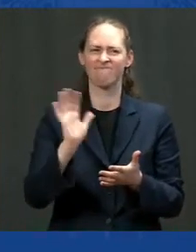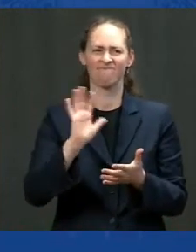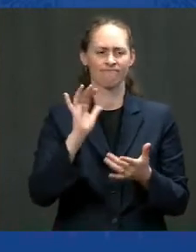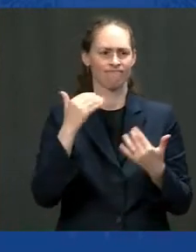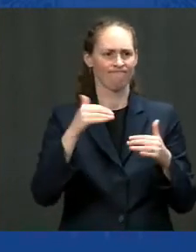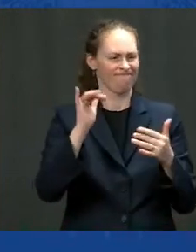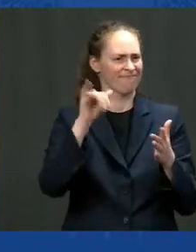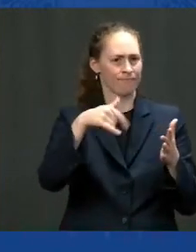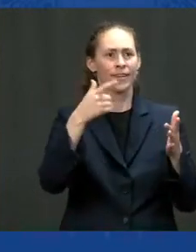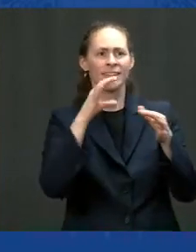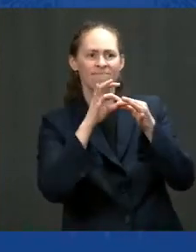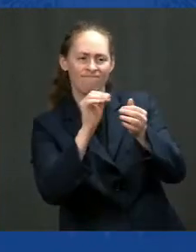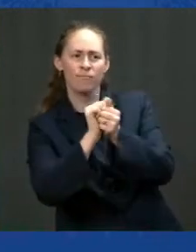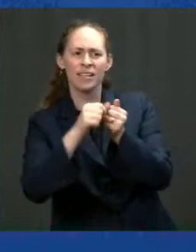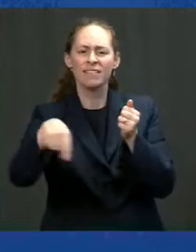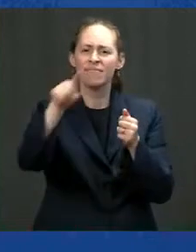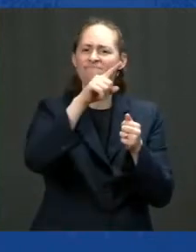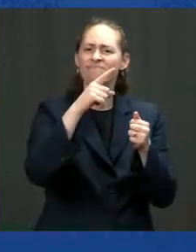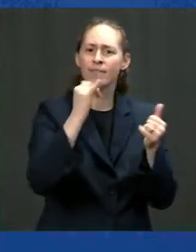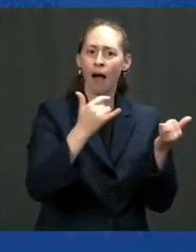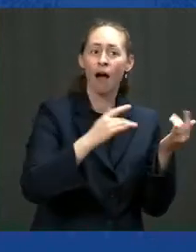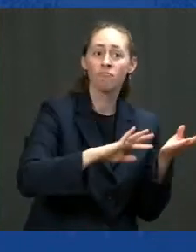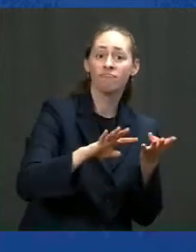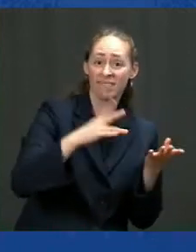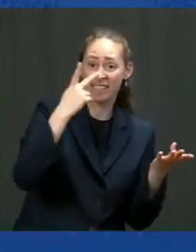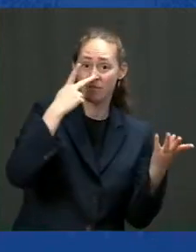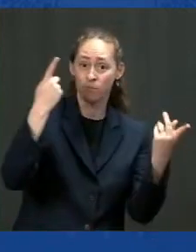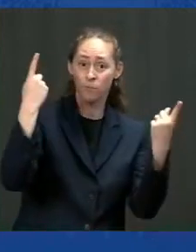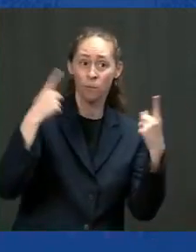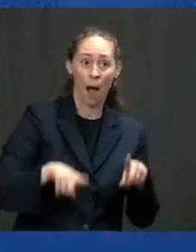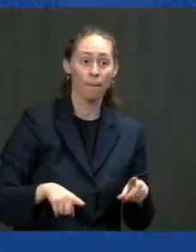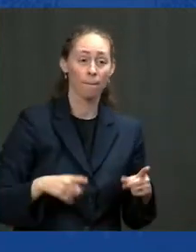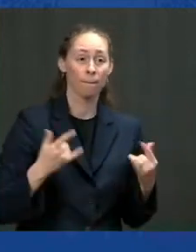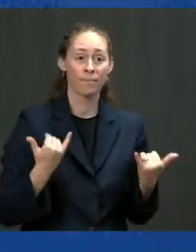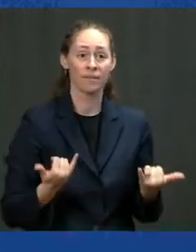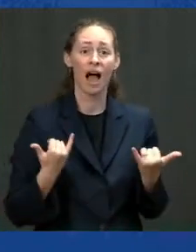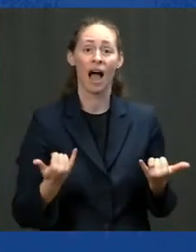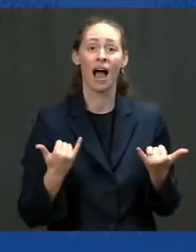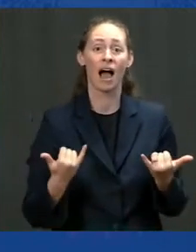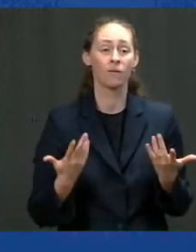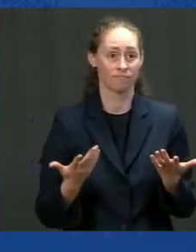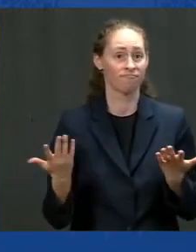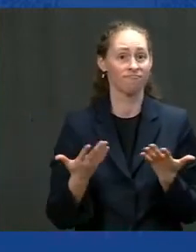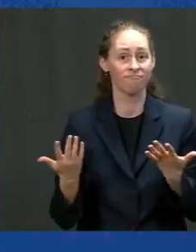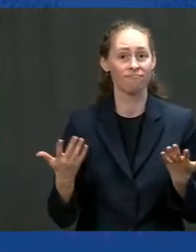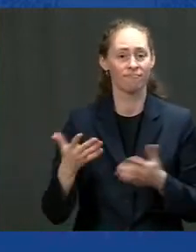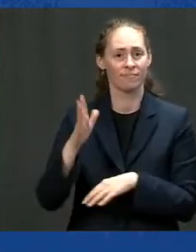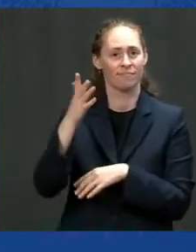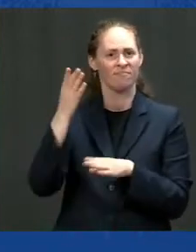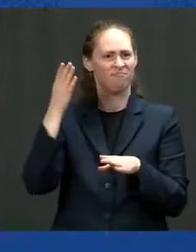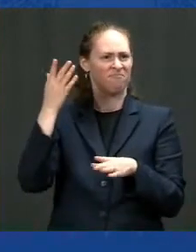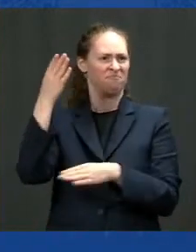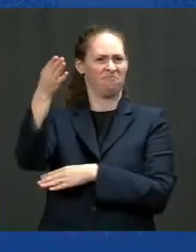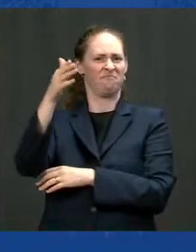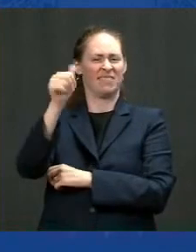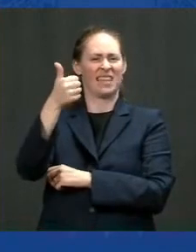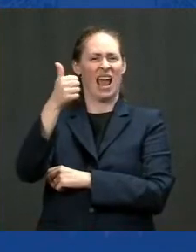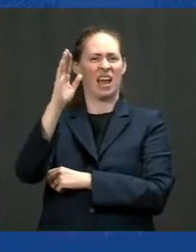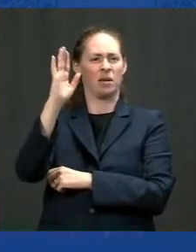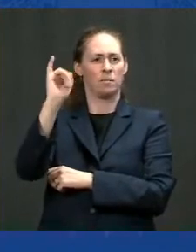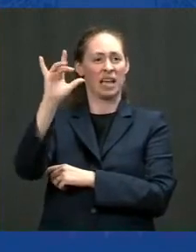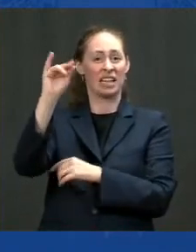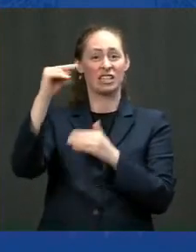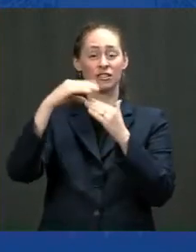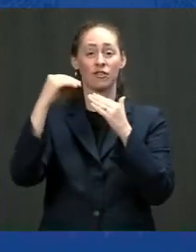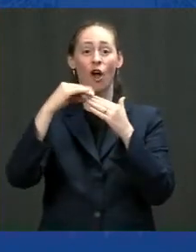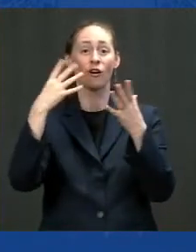The result has been tens of billions of dollars didn't go to jobs and businesses in communities like this one.